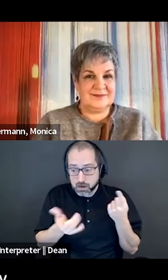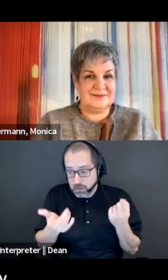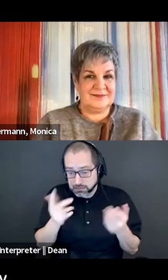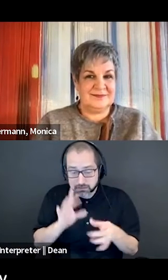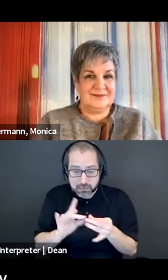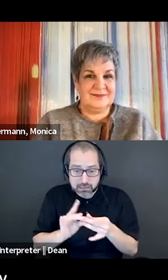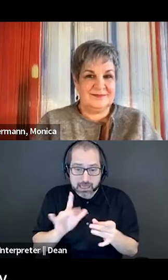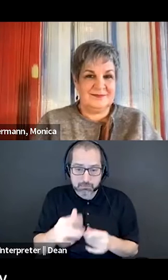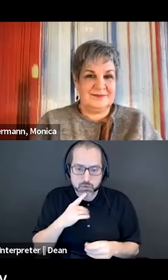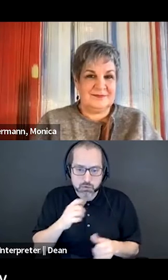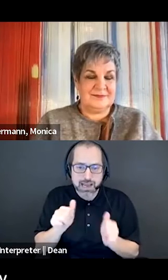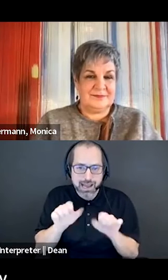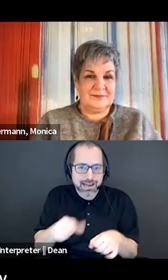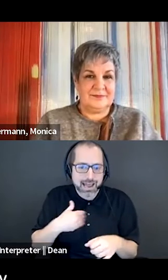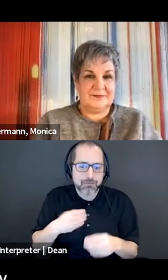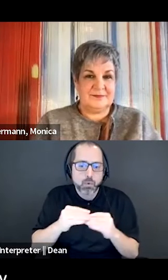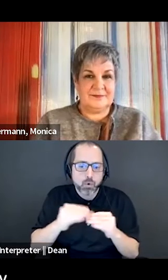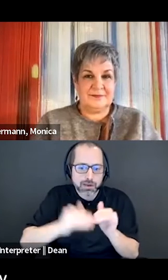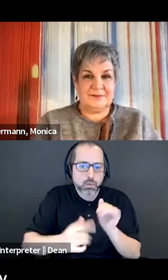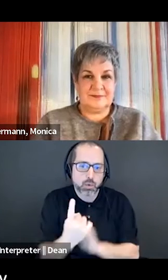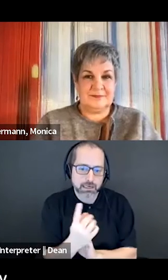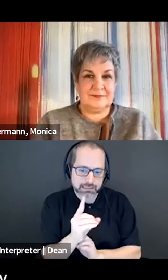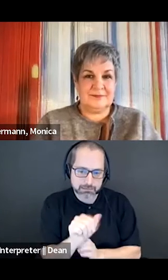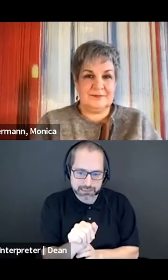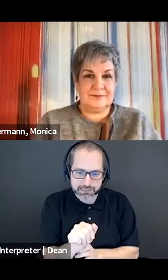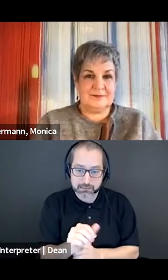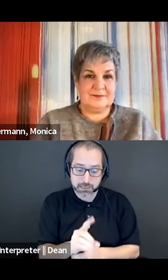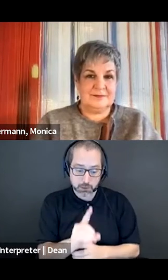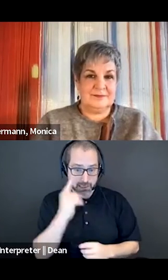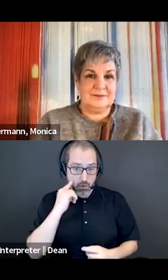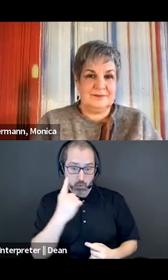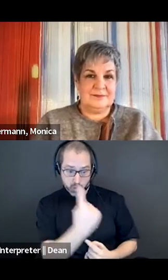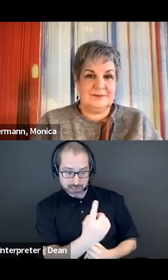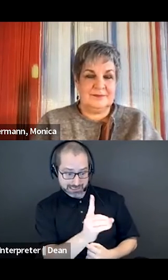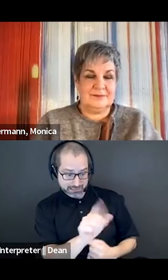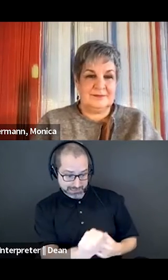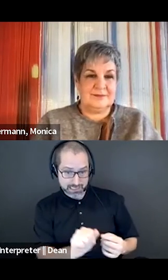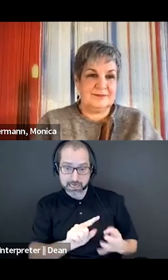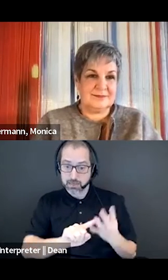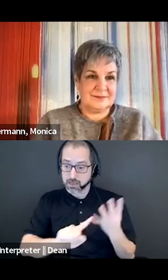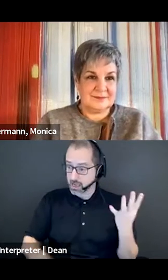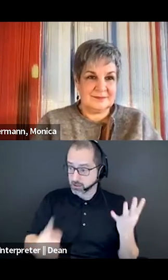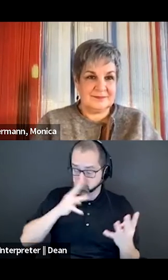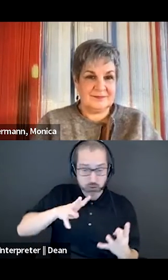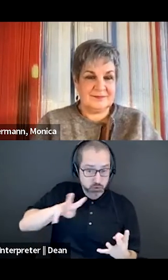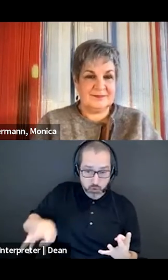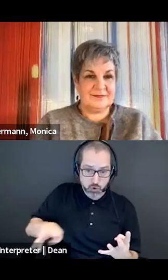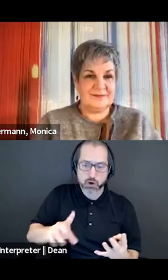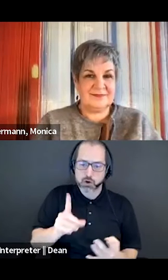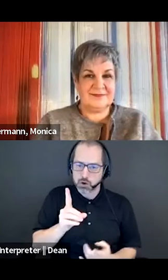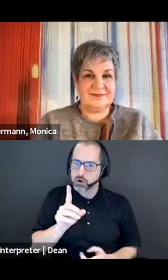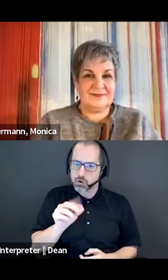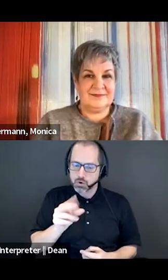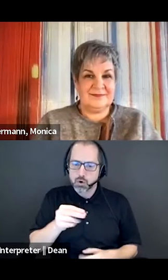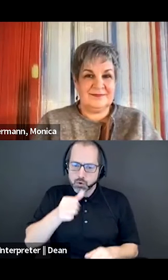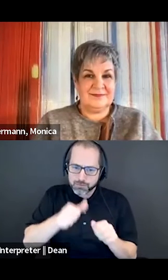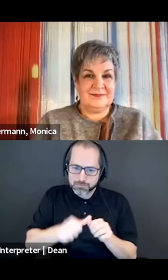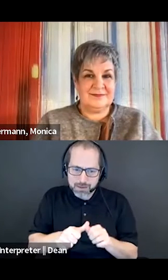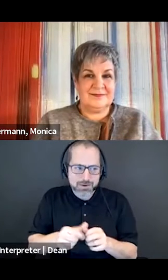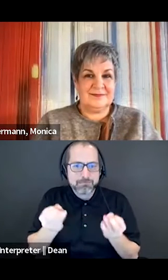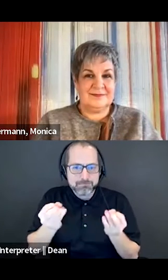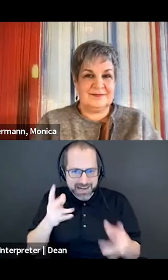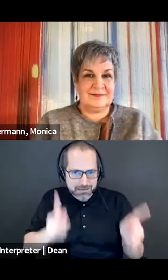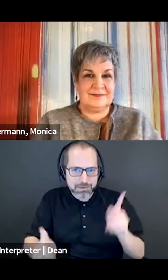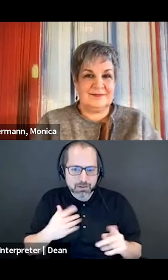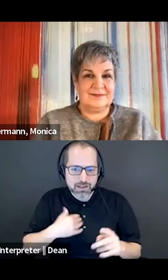about one disability, you can't just also exclude others. So just remembering that there's a whole population of us with all sorts